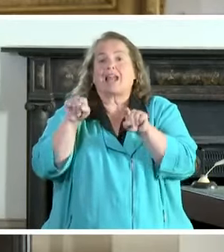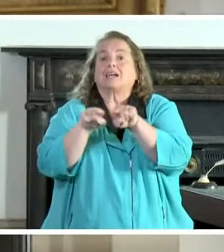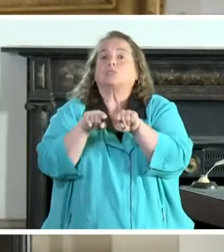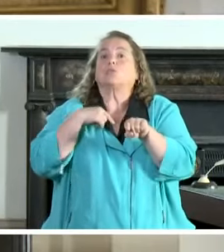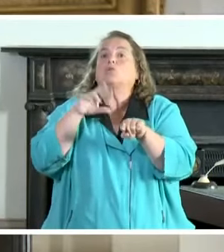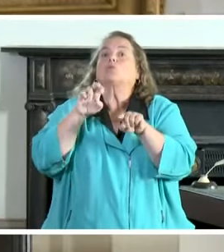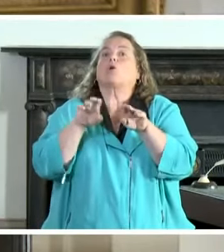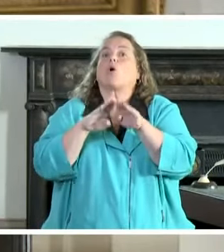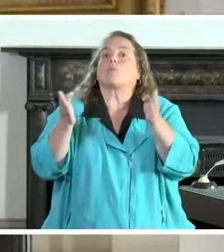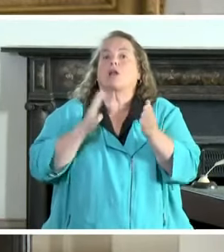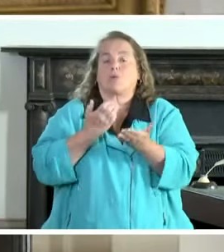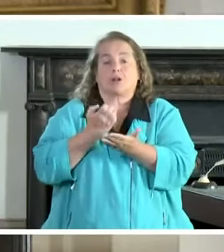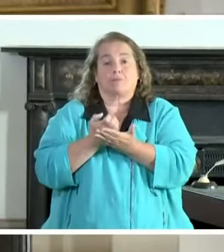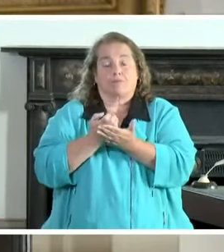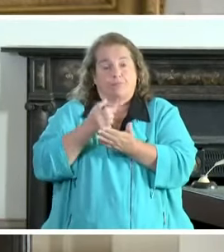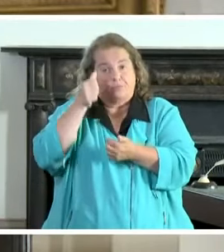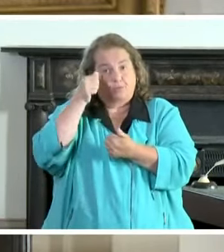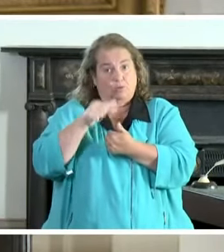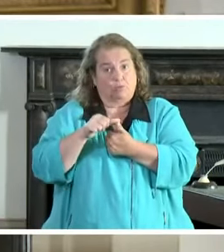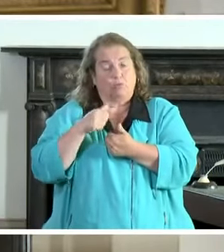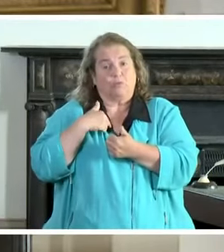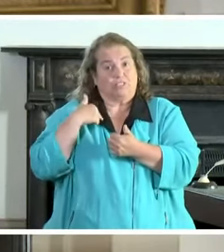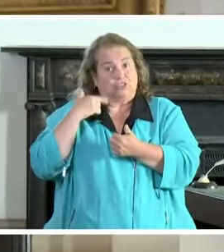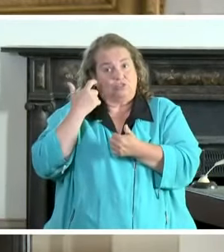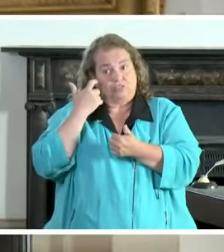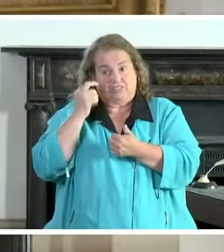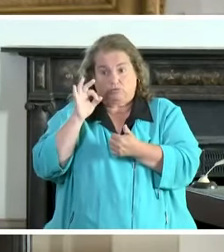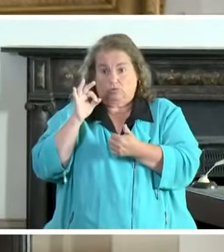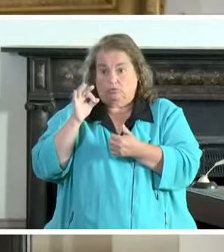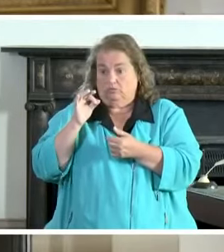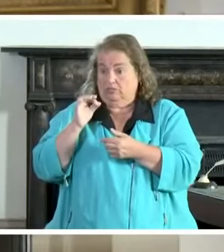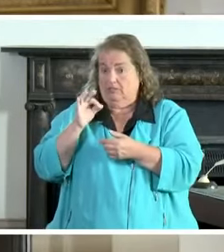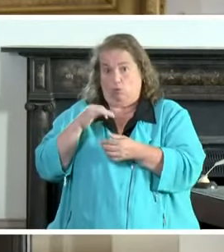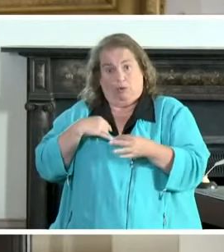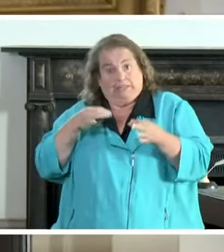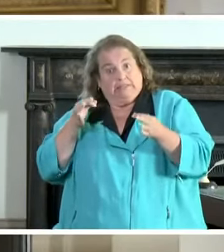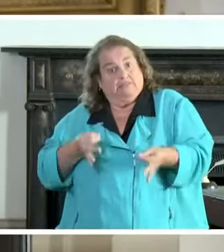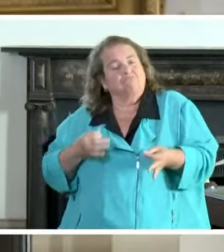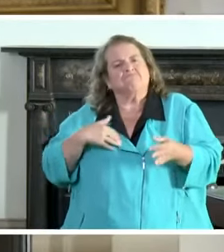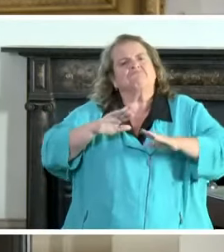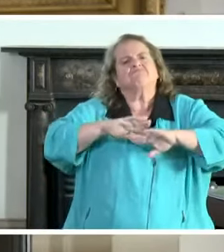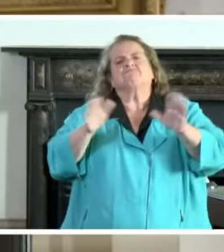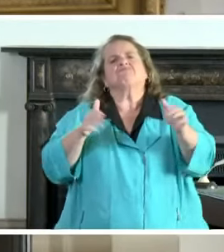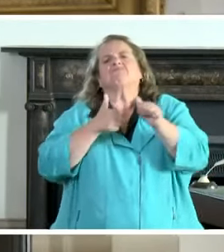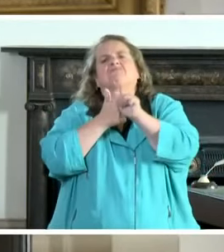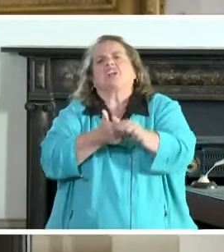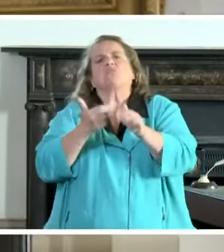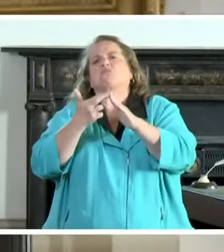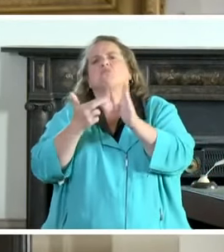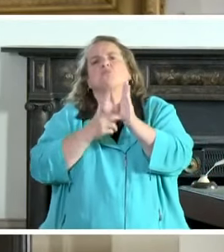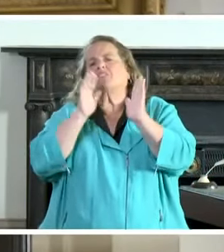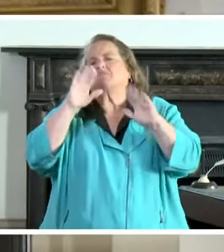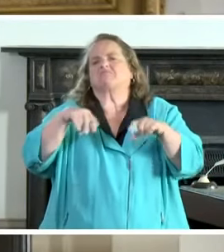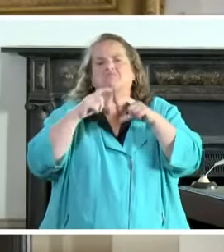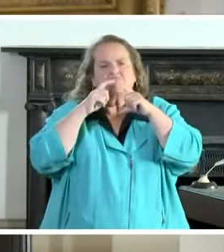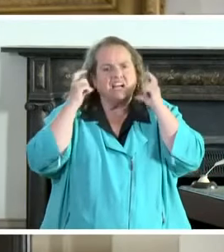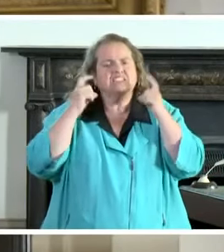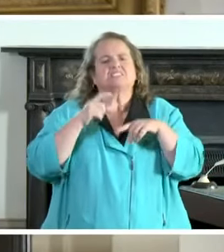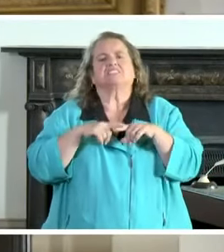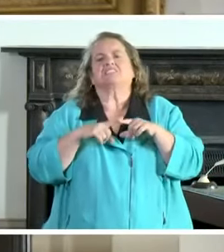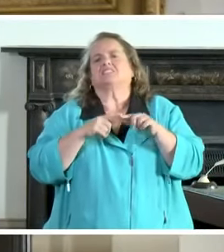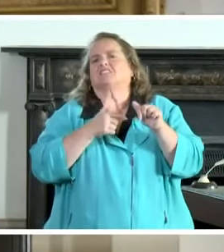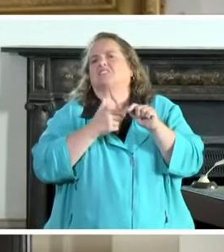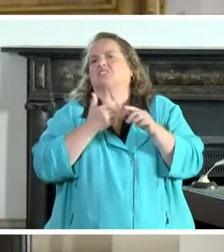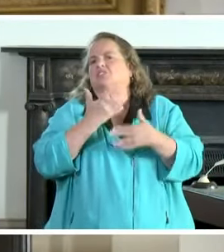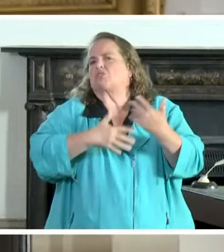economy the moment we just decide that we're not going to follow any of the rules is the moment that we see an outbreak so let's continue to do the right